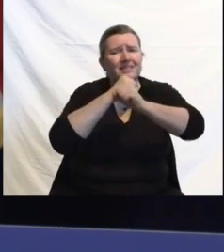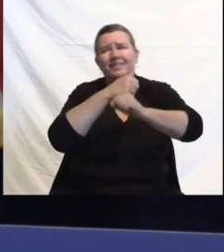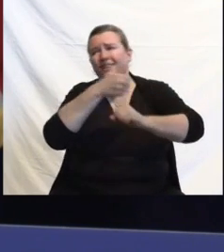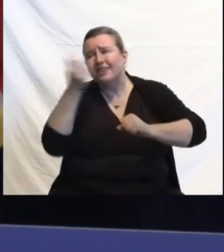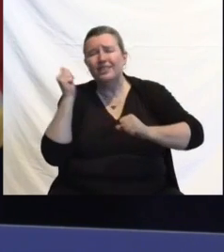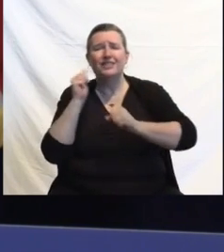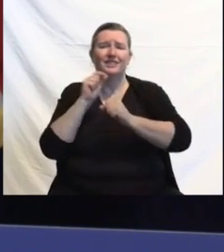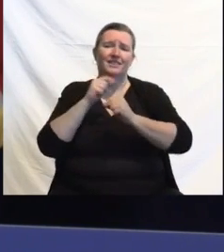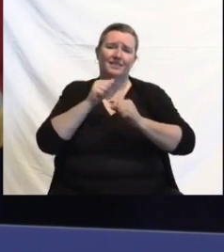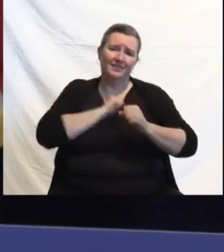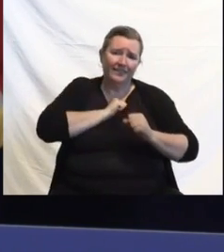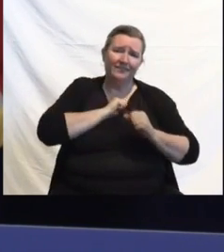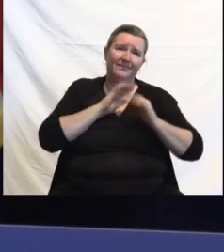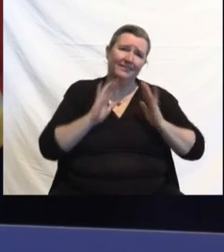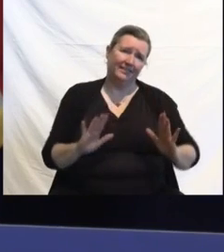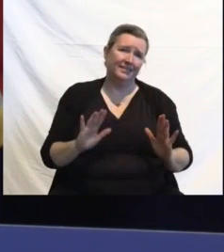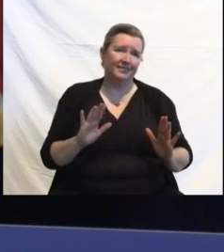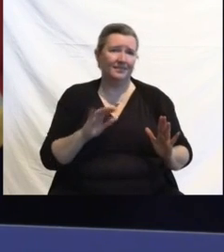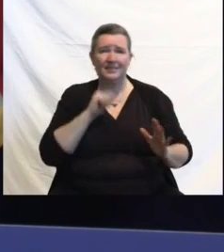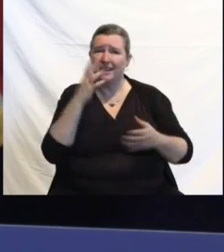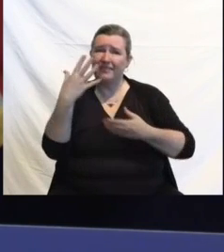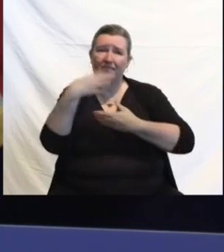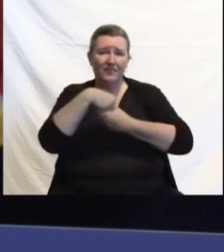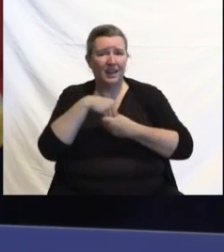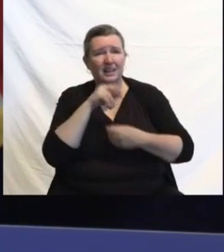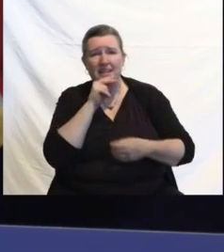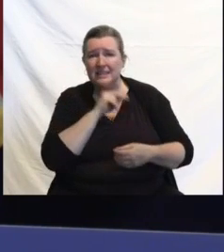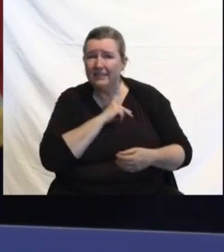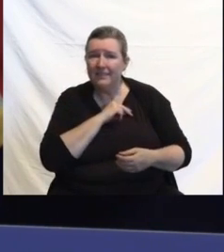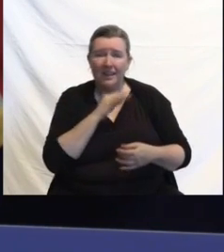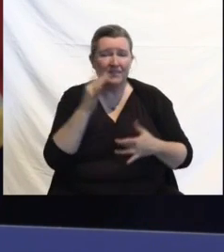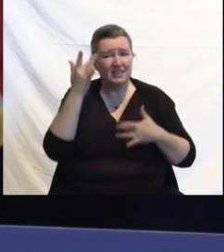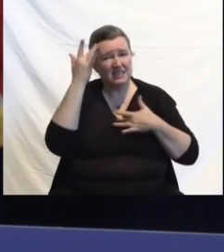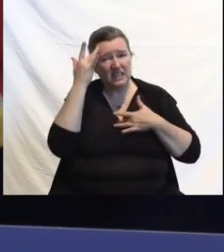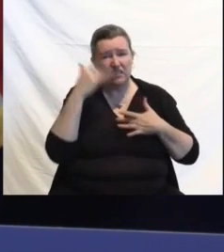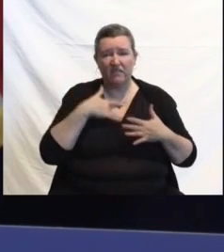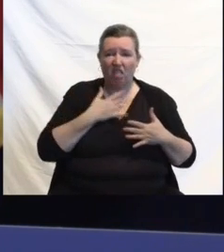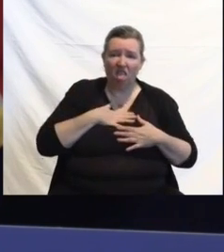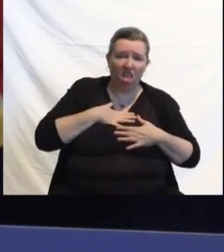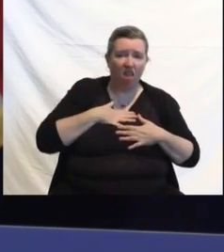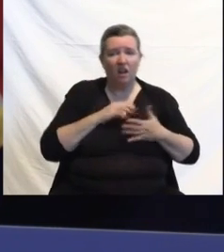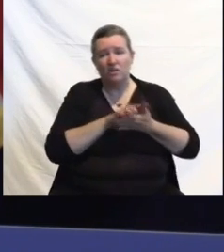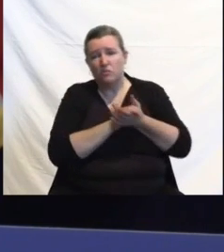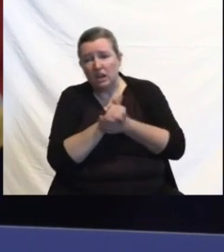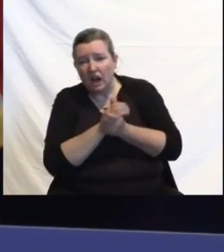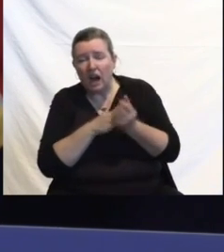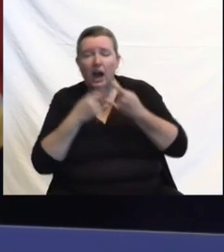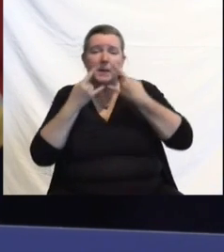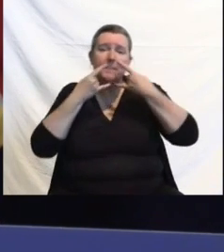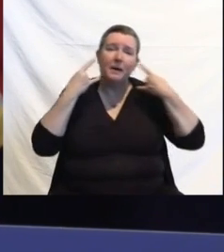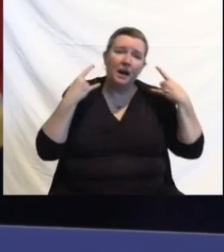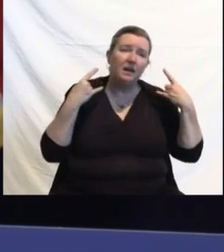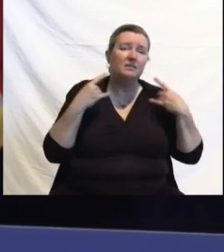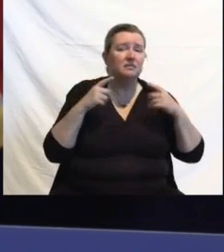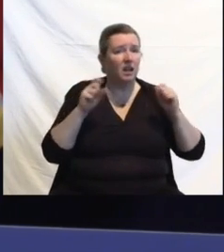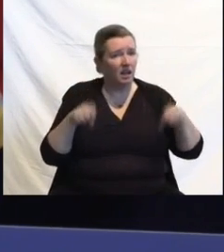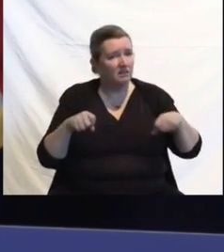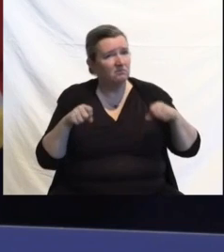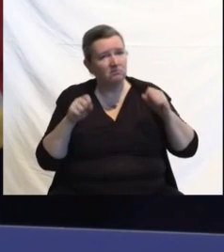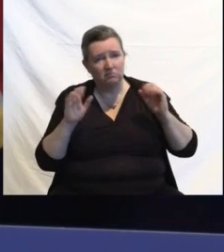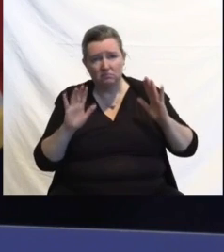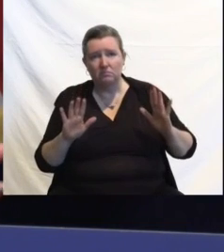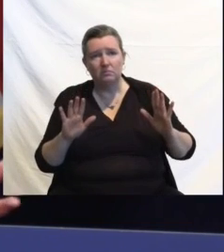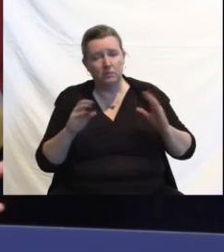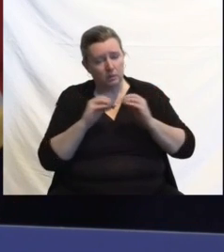not partake in some of those events, you know, wash the hands, you know, masking if you want to take additional precautions, you know, do things